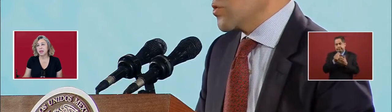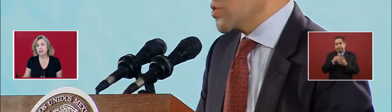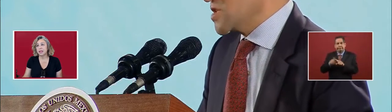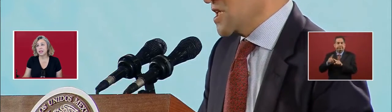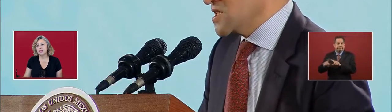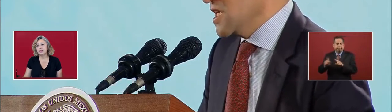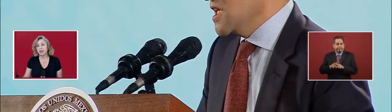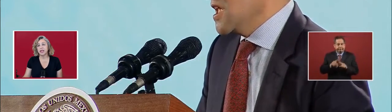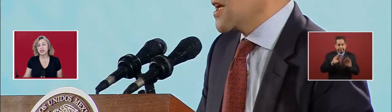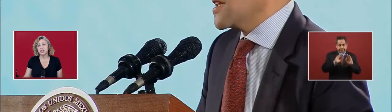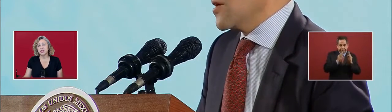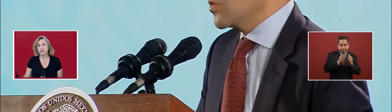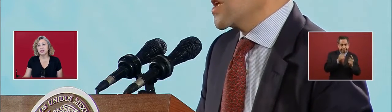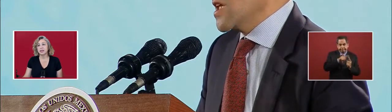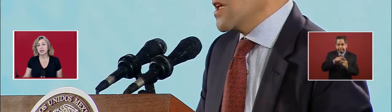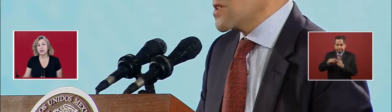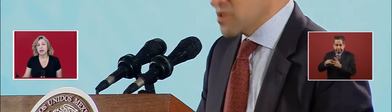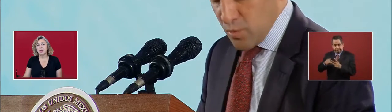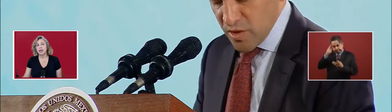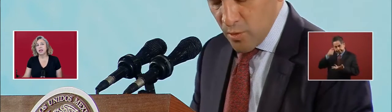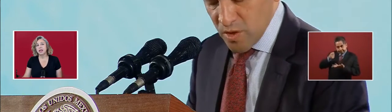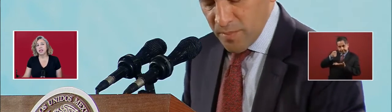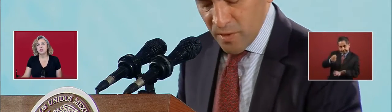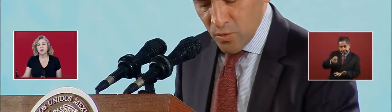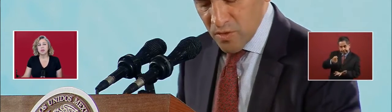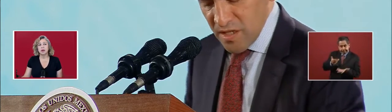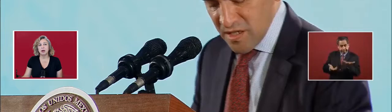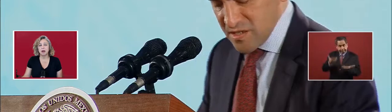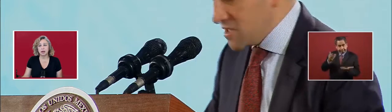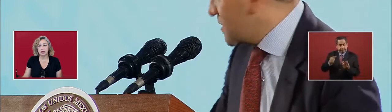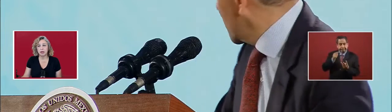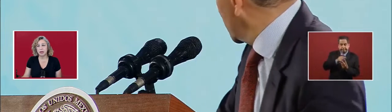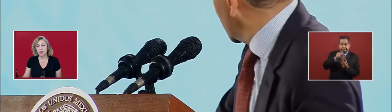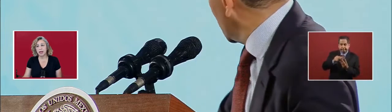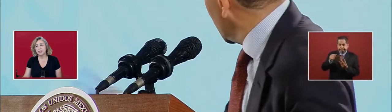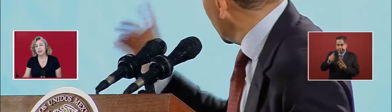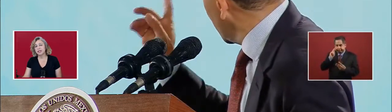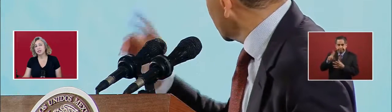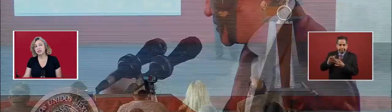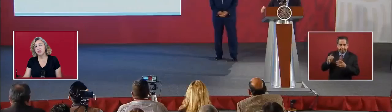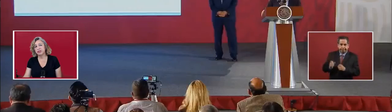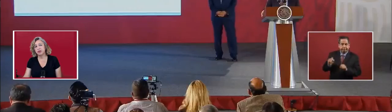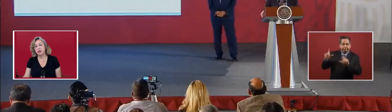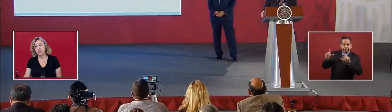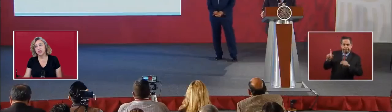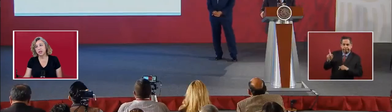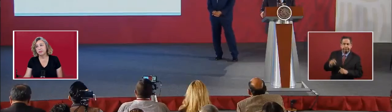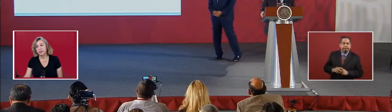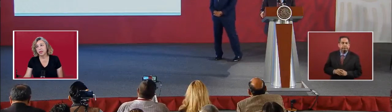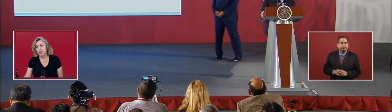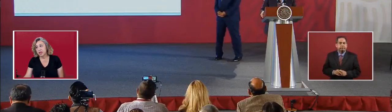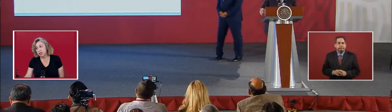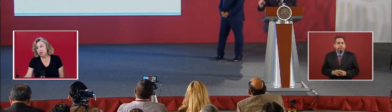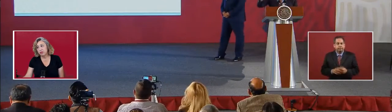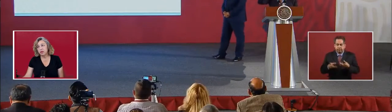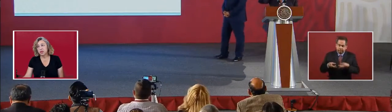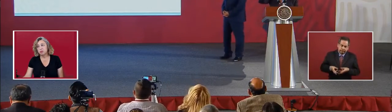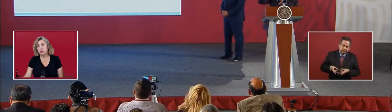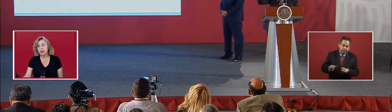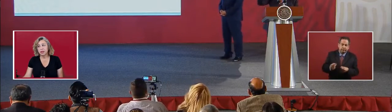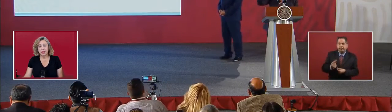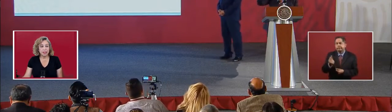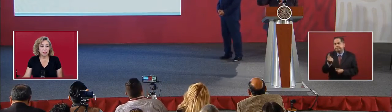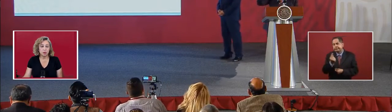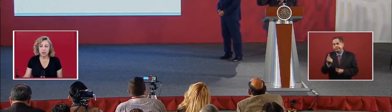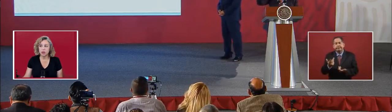big classifications. And each one answers a different question. So if you